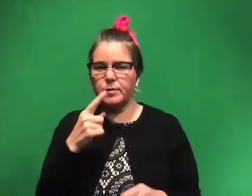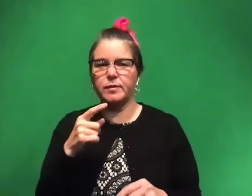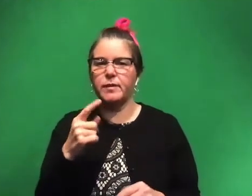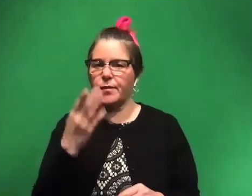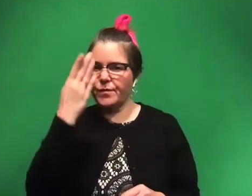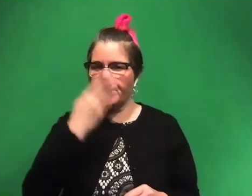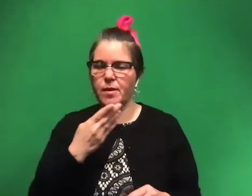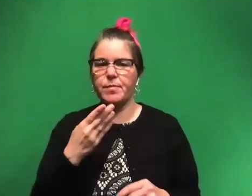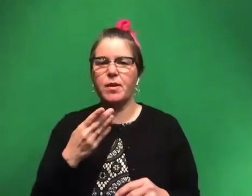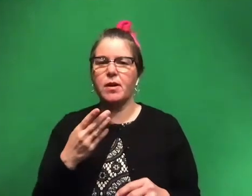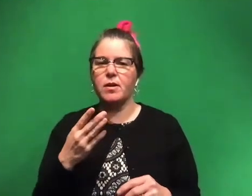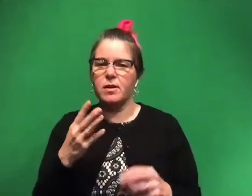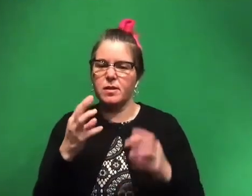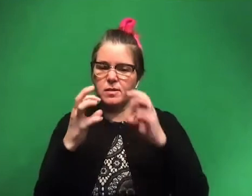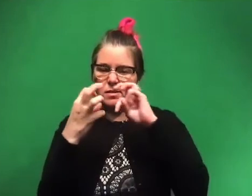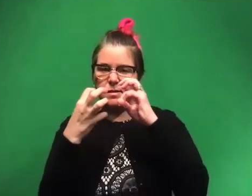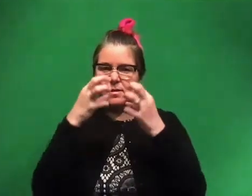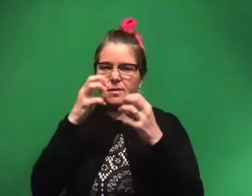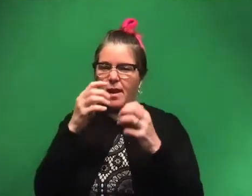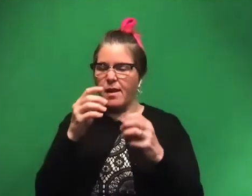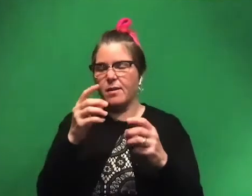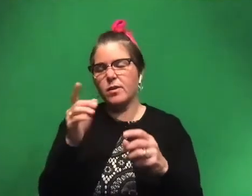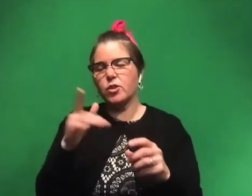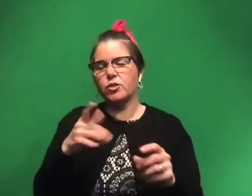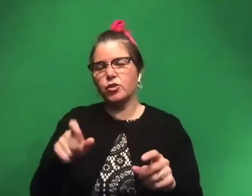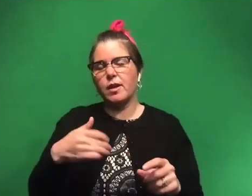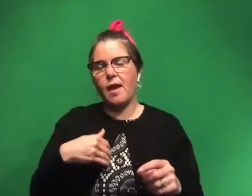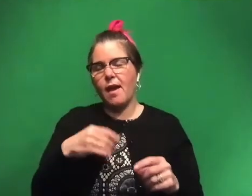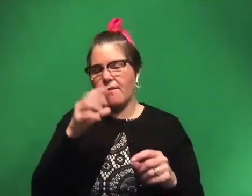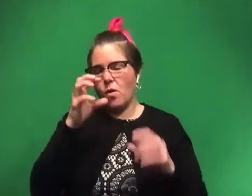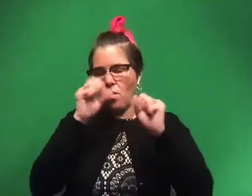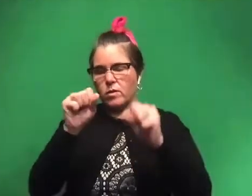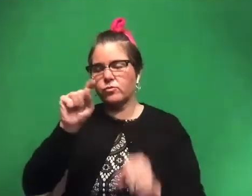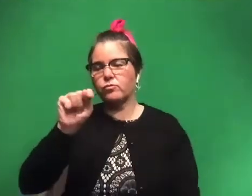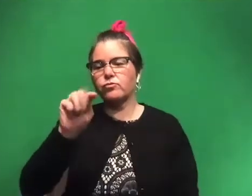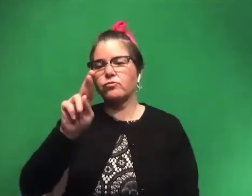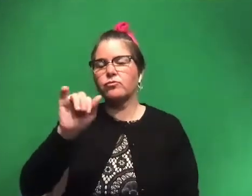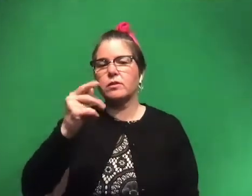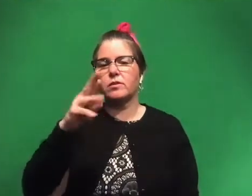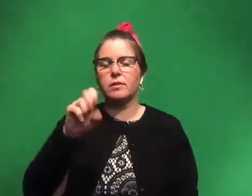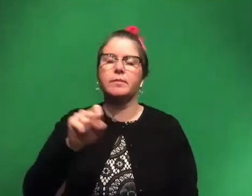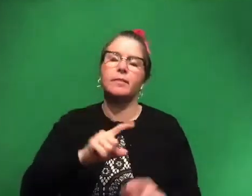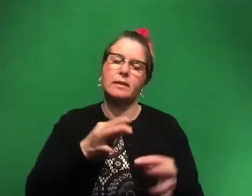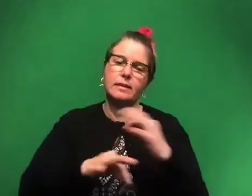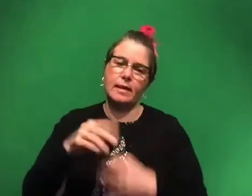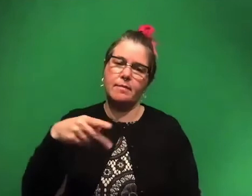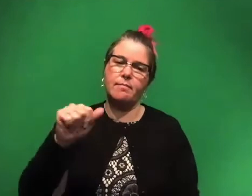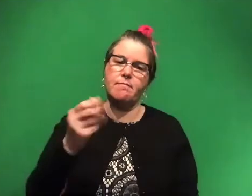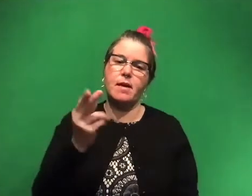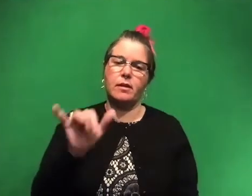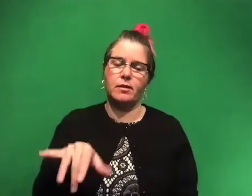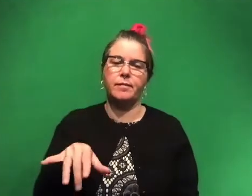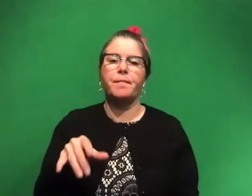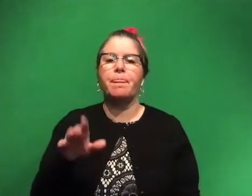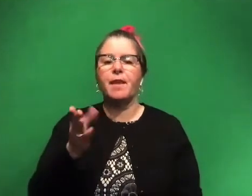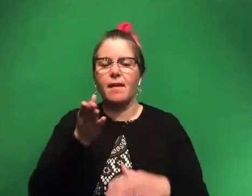part, which is super gnarly. It's where the horns would be on the triceratops, but instead for Pachy and it's full of grooves and